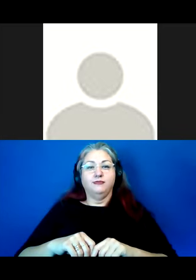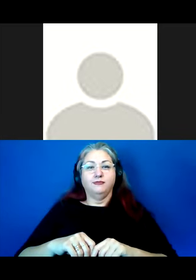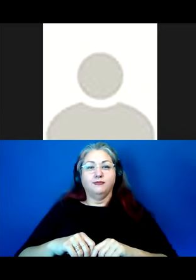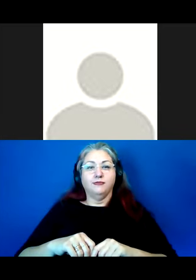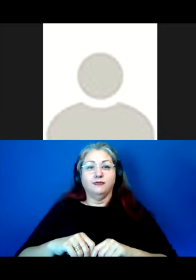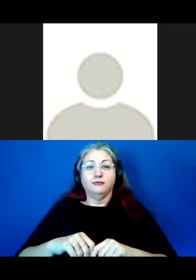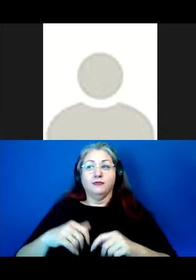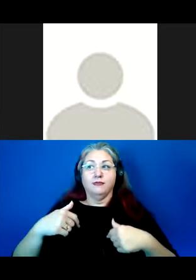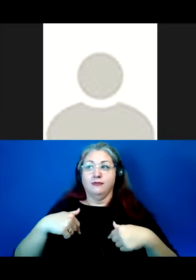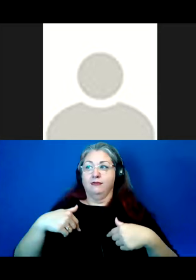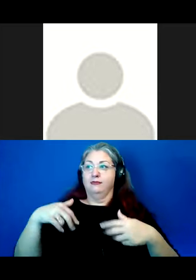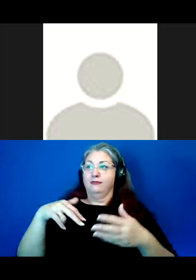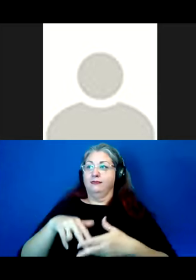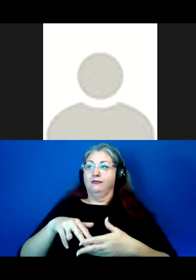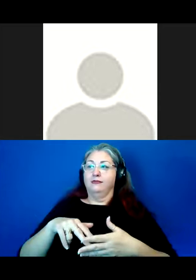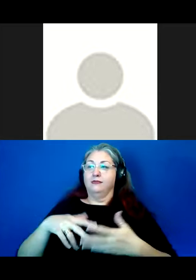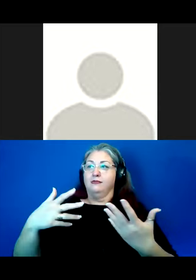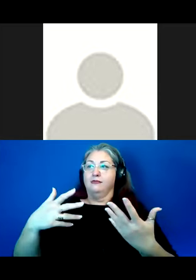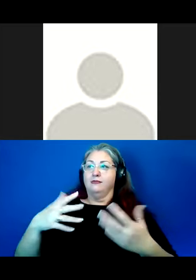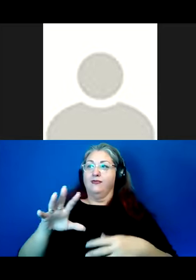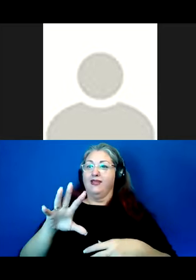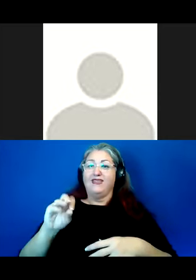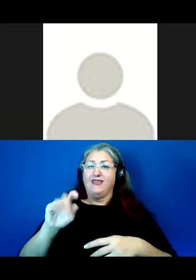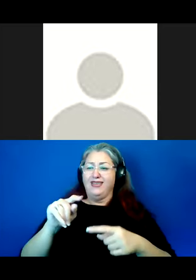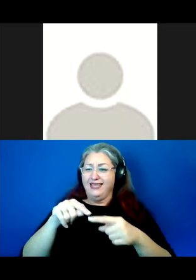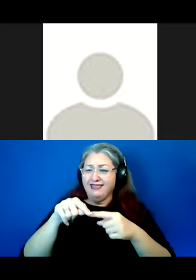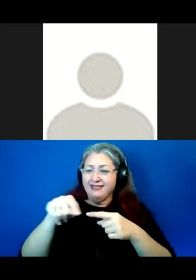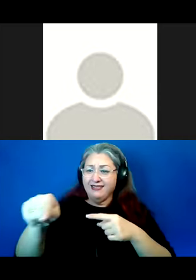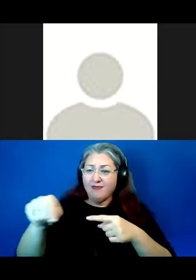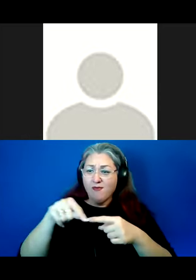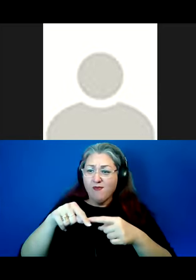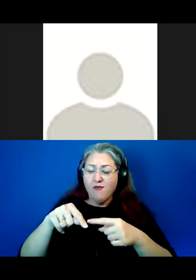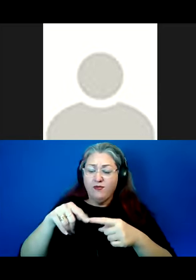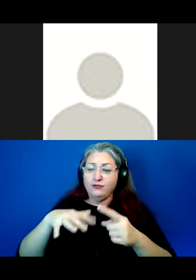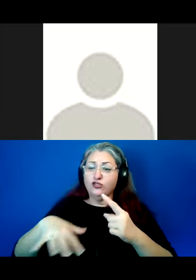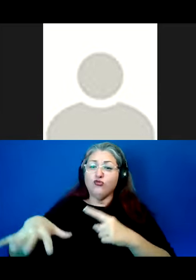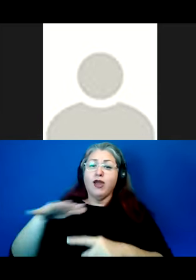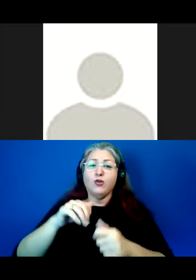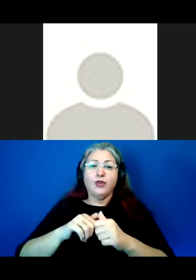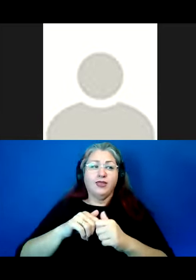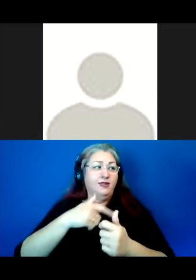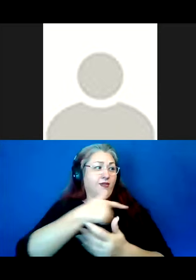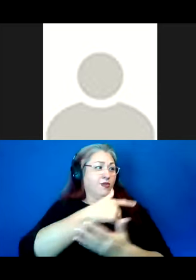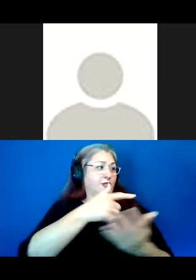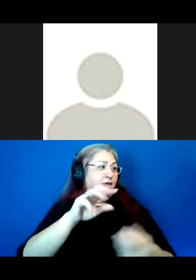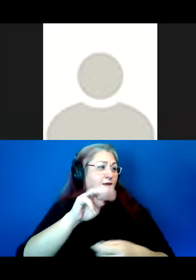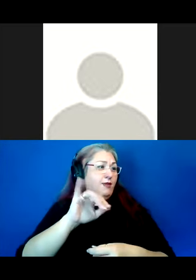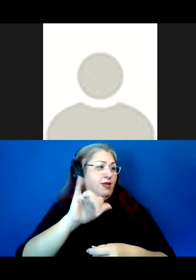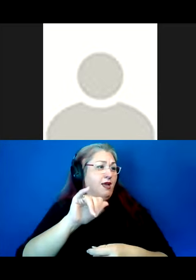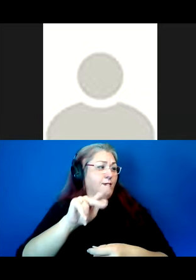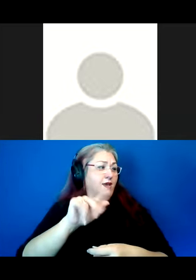And there I was, in all of like 50 feet away, surrounded by a group of other Miyameake people,